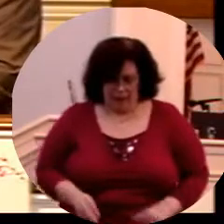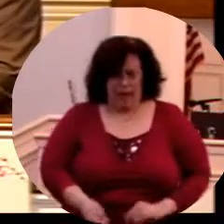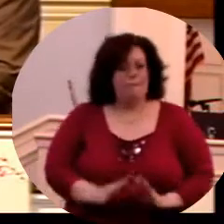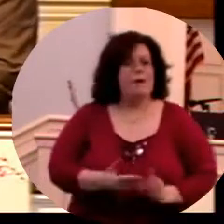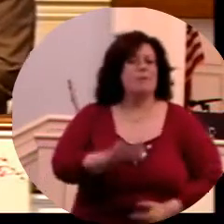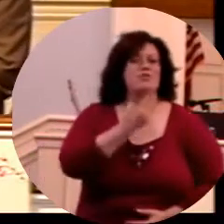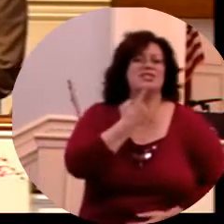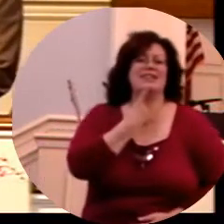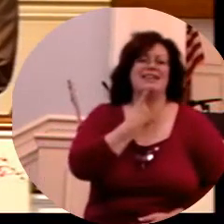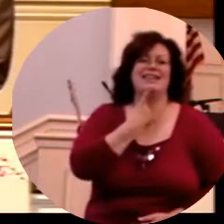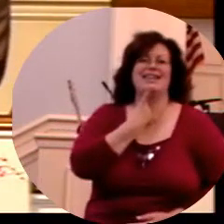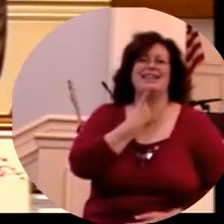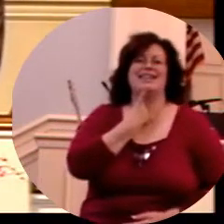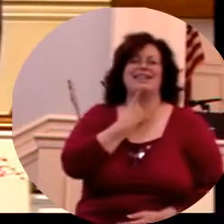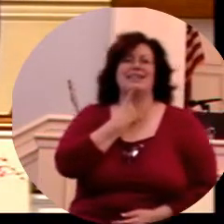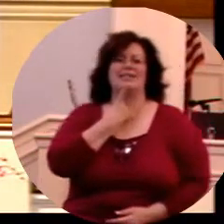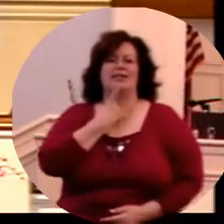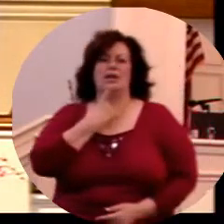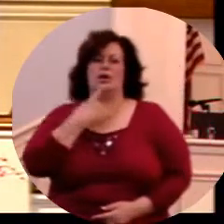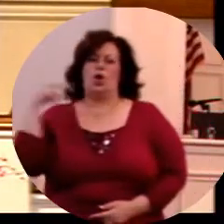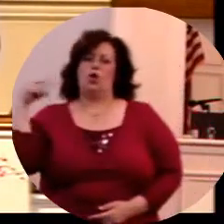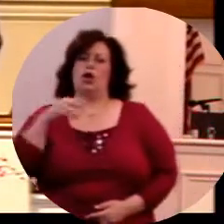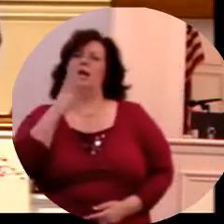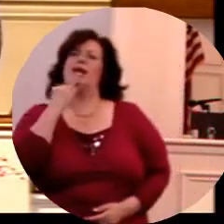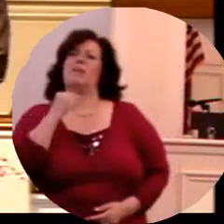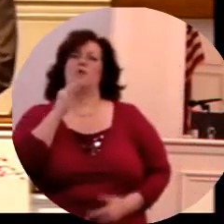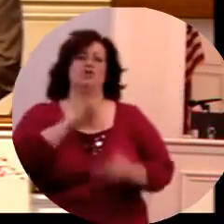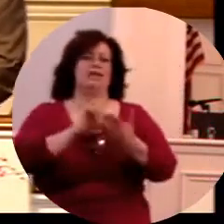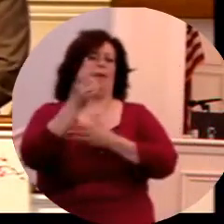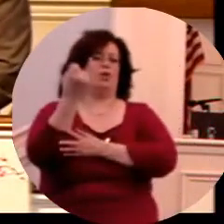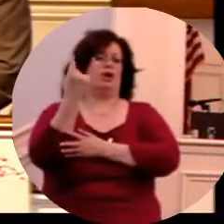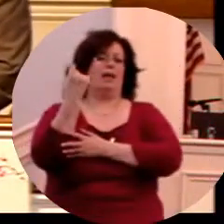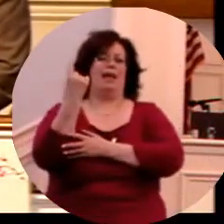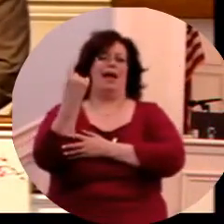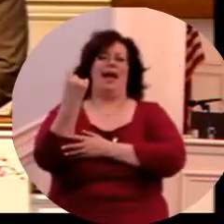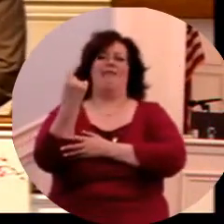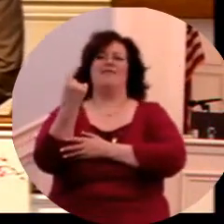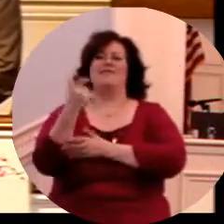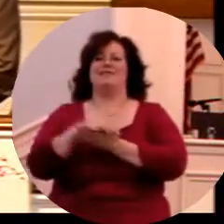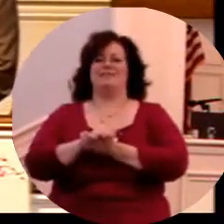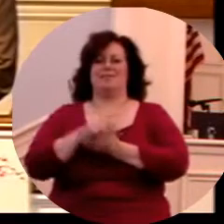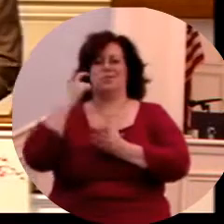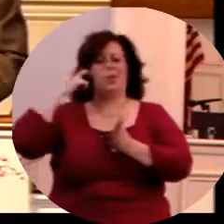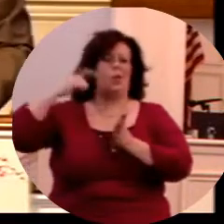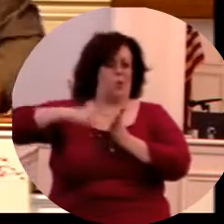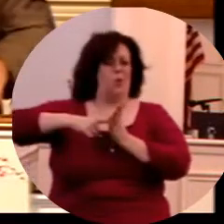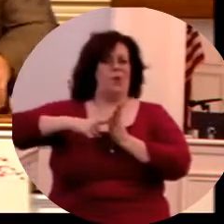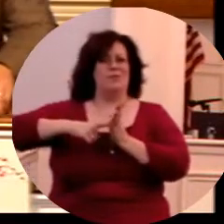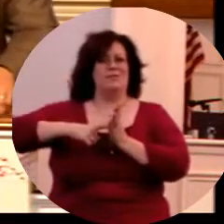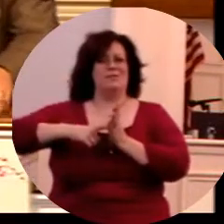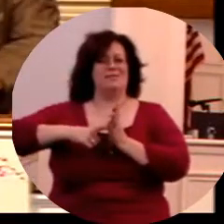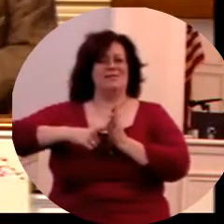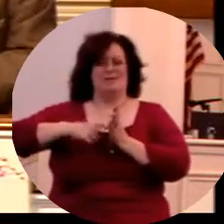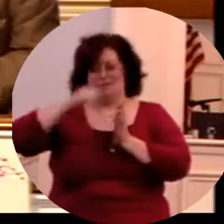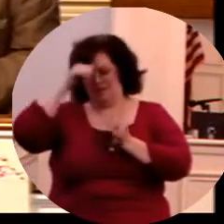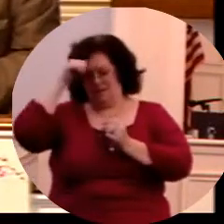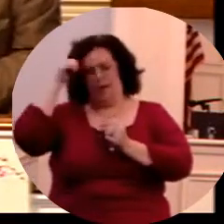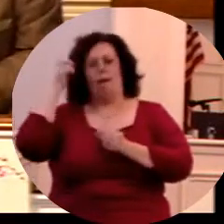The Bible says, and I want you to go with me to Hebrews, chapter 11 now, and let's notice